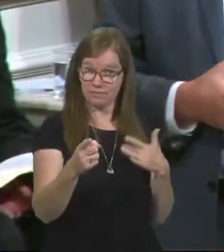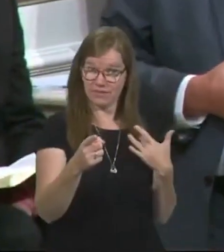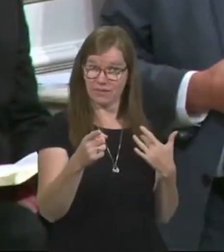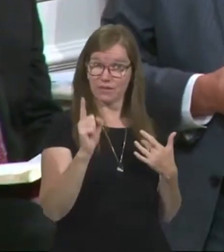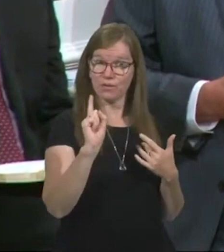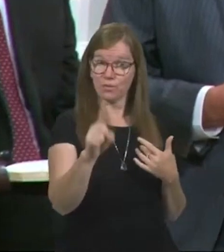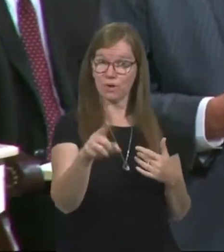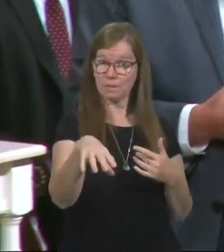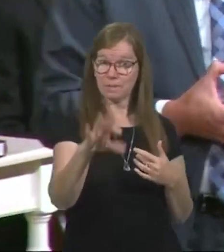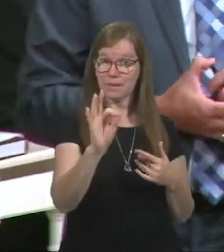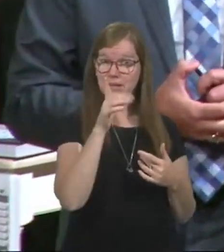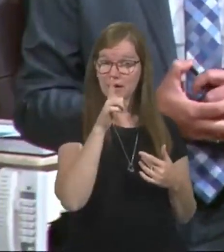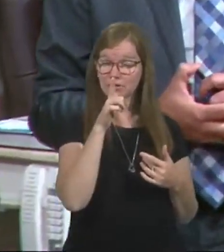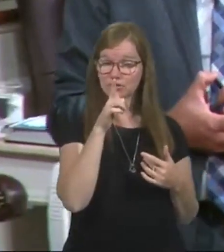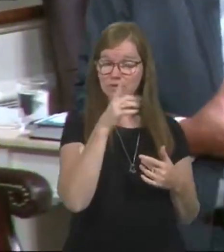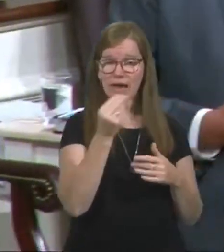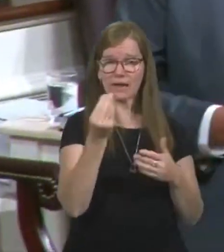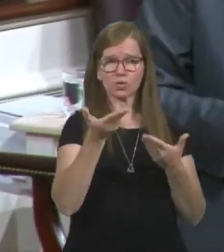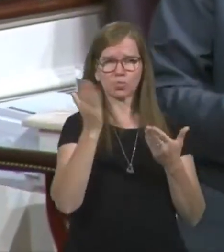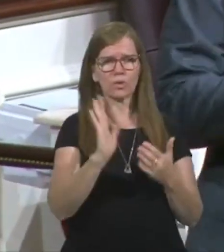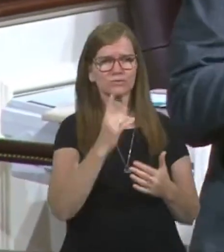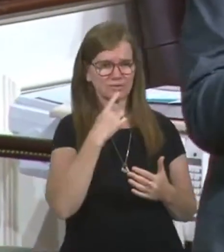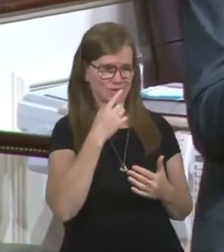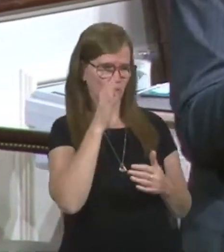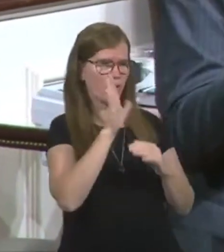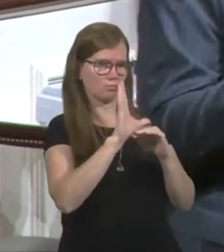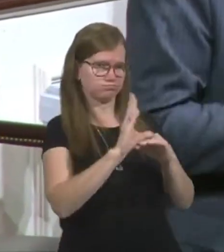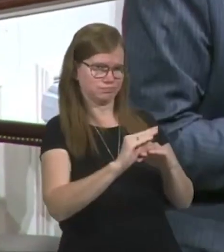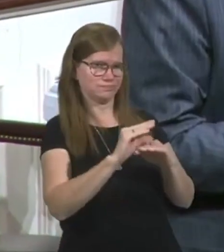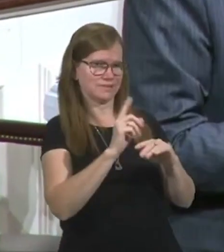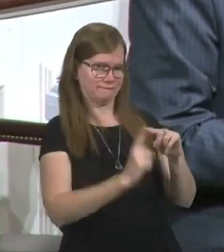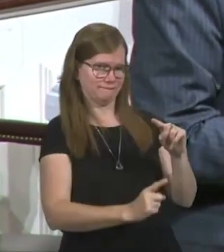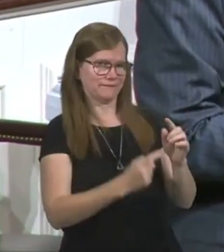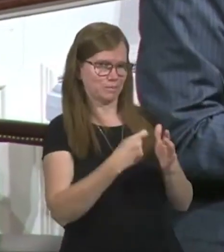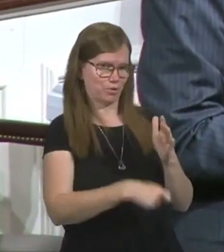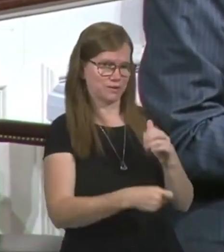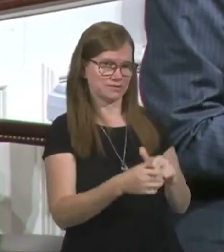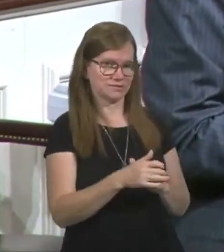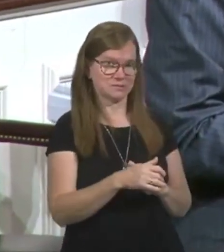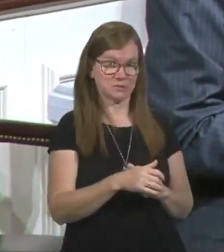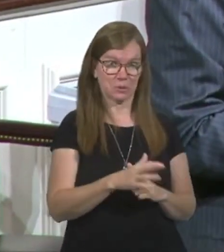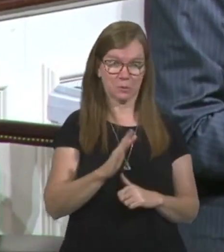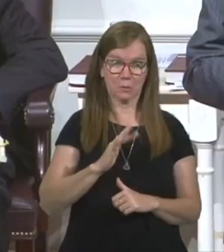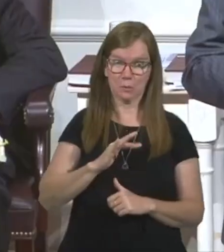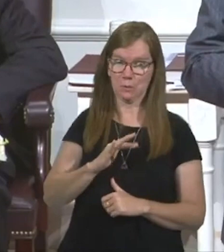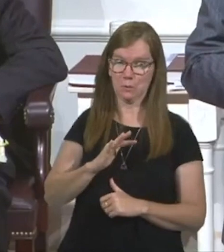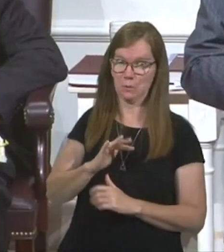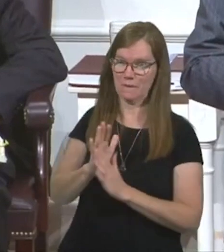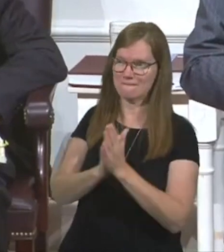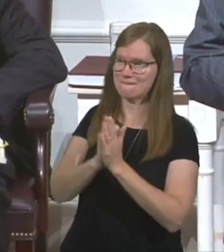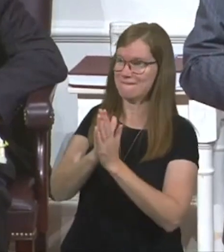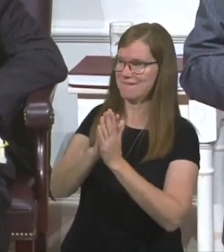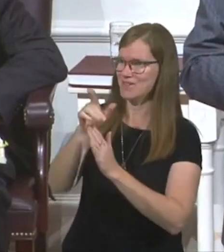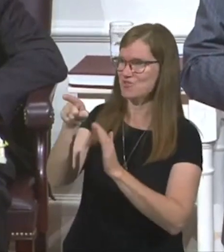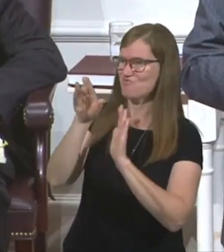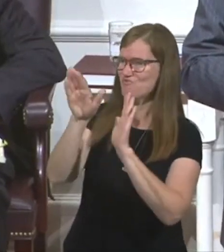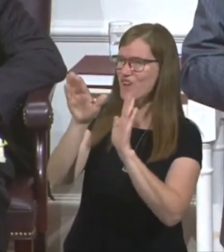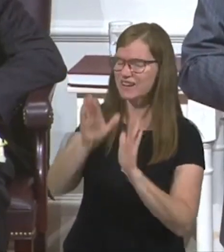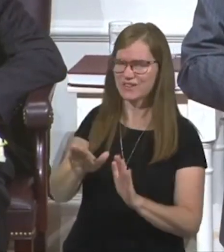you went and got your lunch this afternoon and the waitress said, we're going to cut it in half, you'd say, you are wonderful.